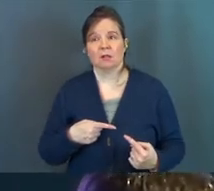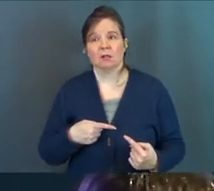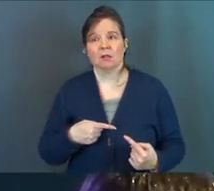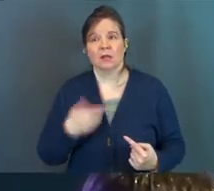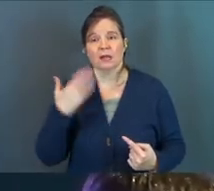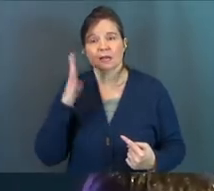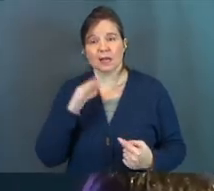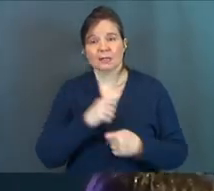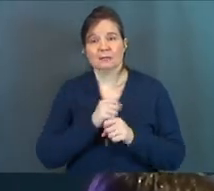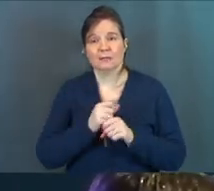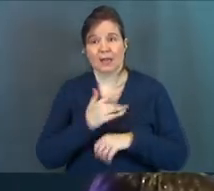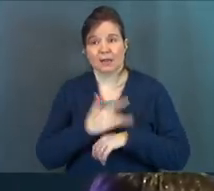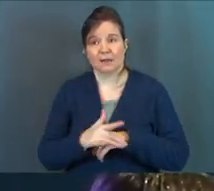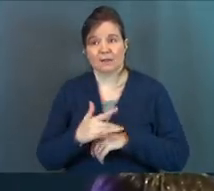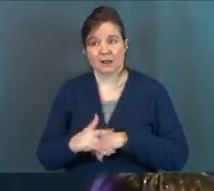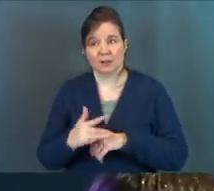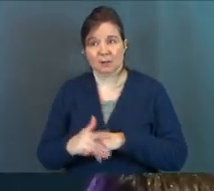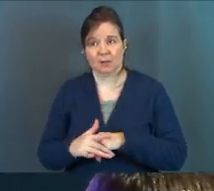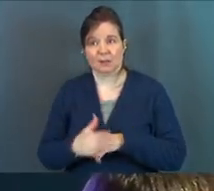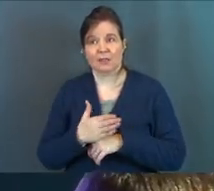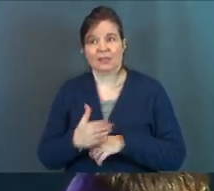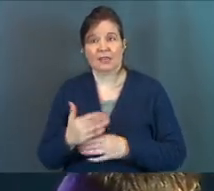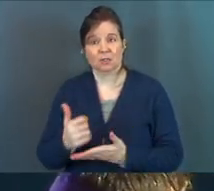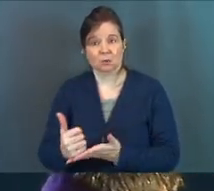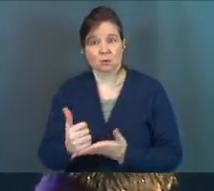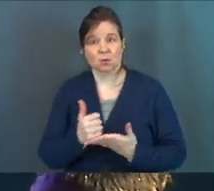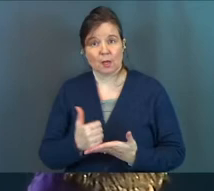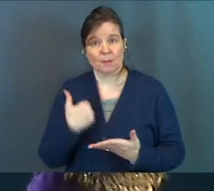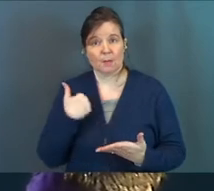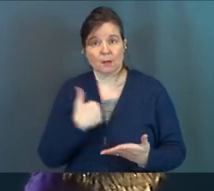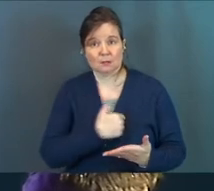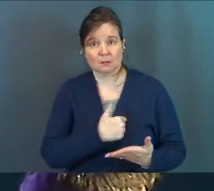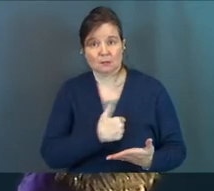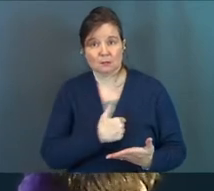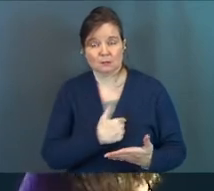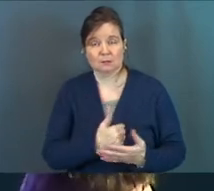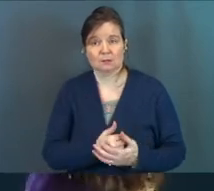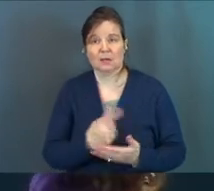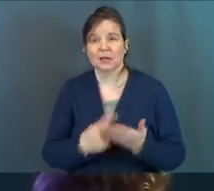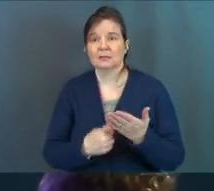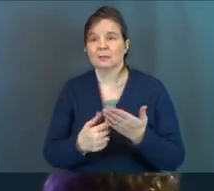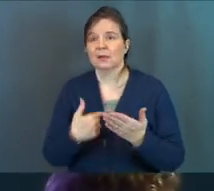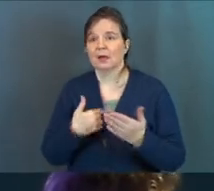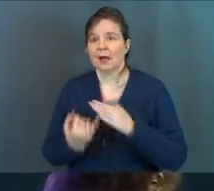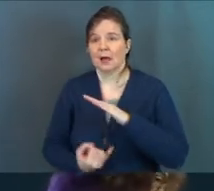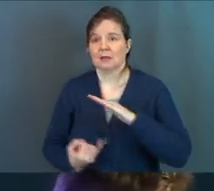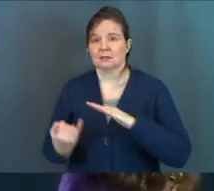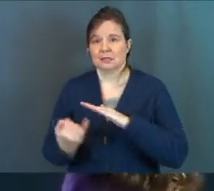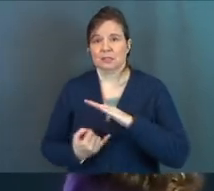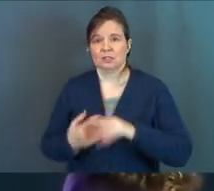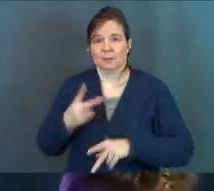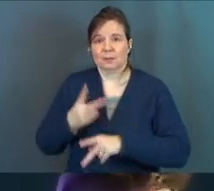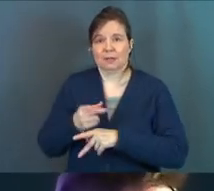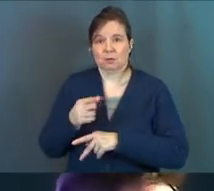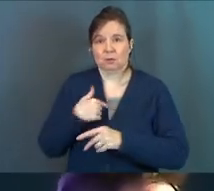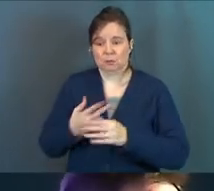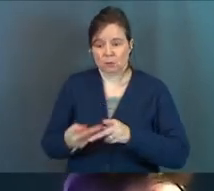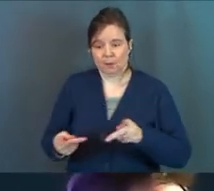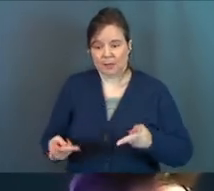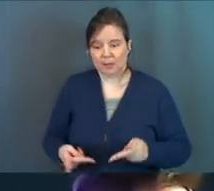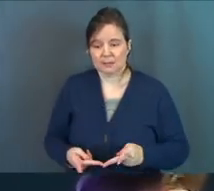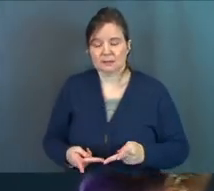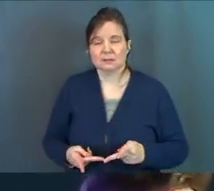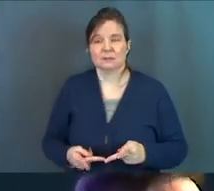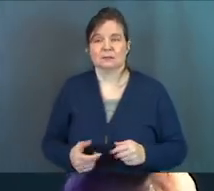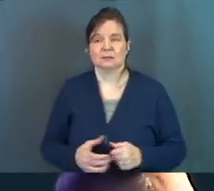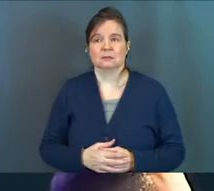And God's made available things to help us. And sometimes isolation has been keeping you into a place.